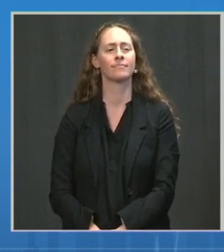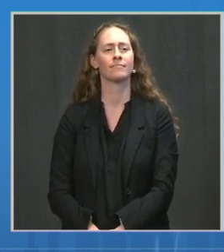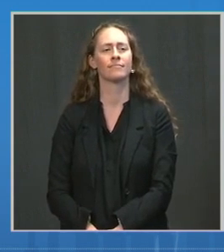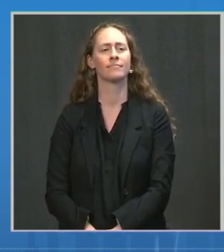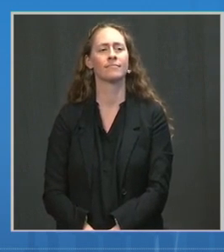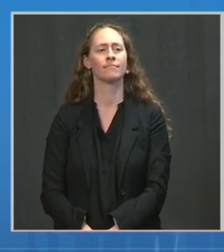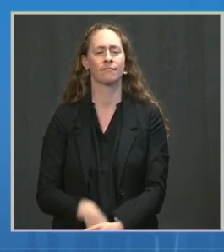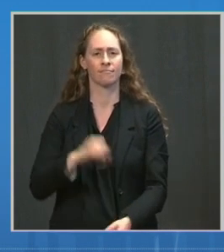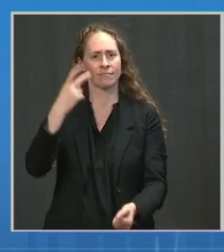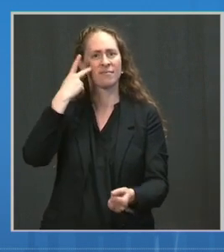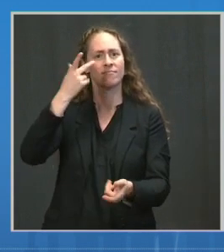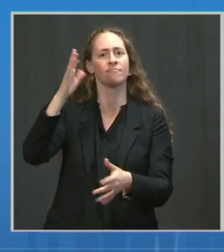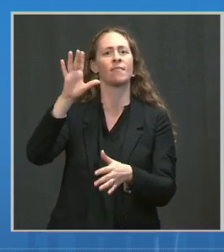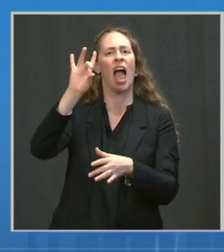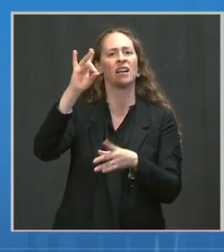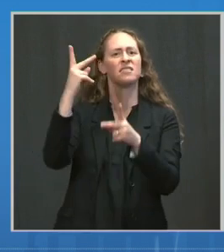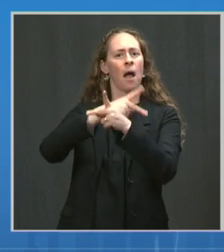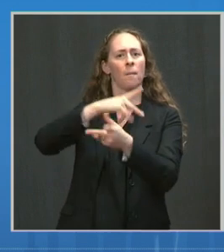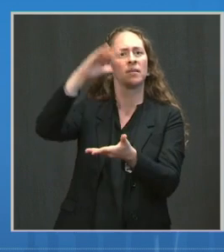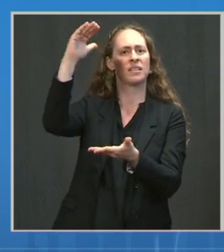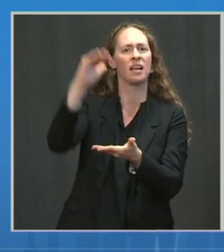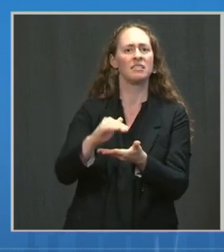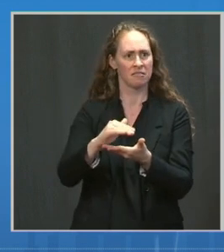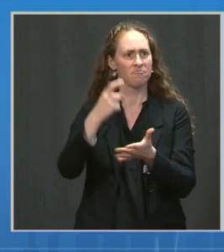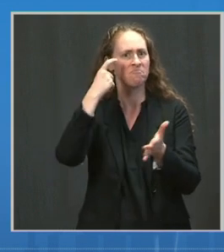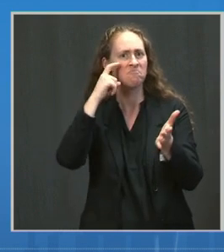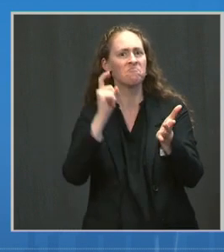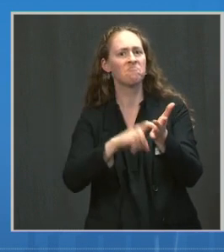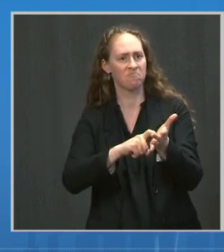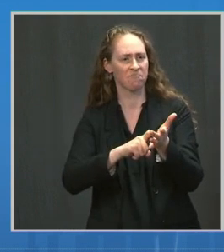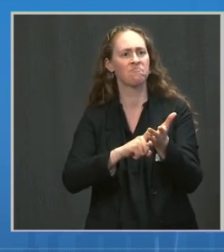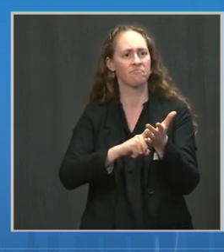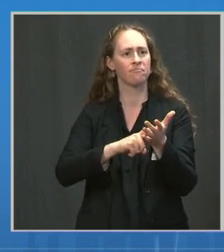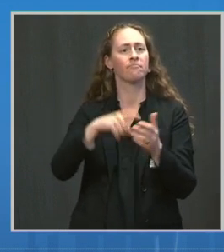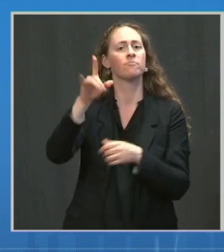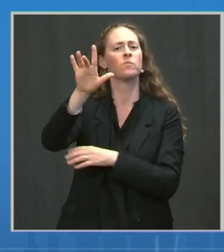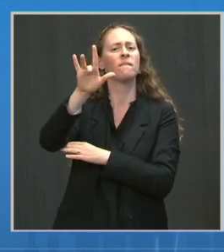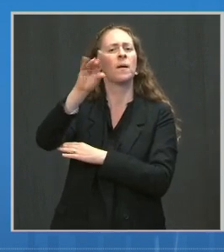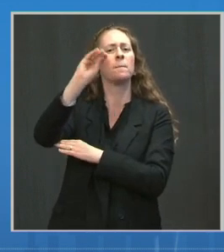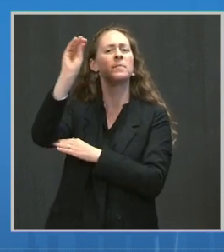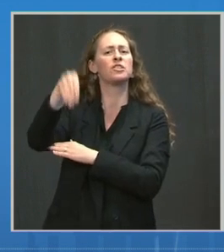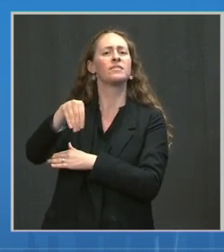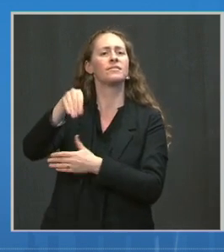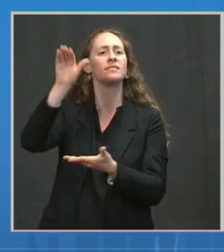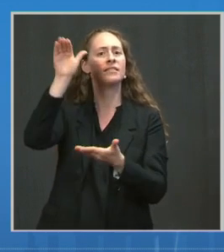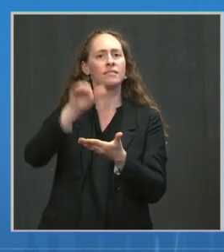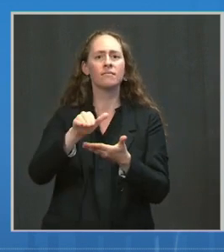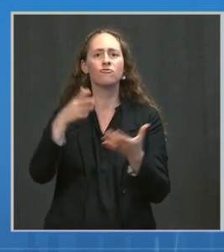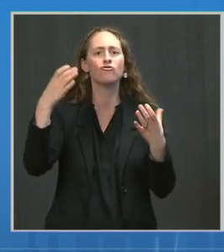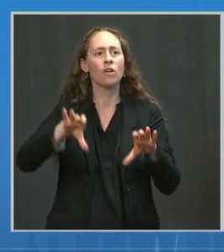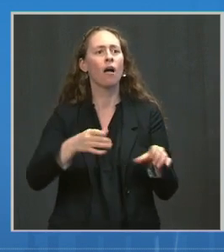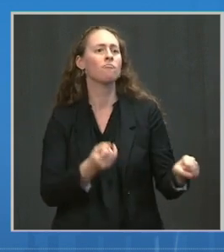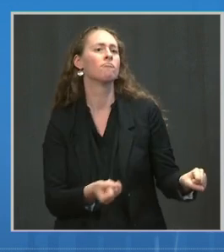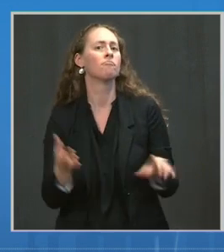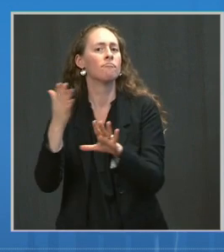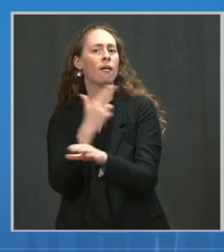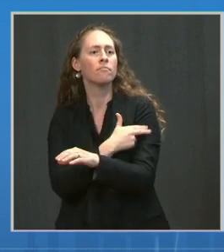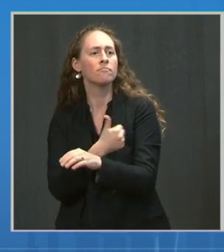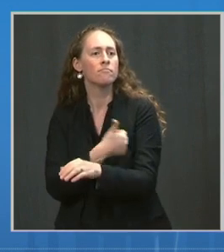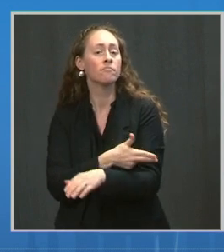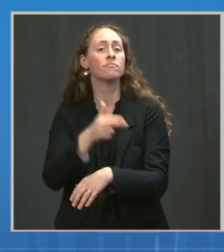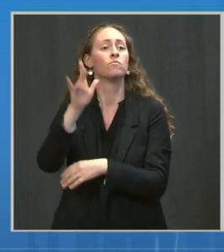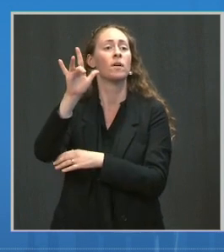25-fold reduction. And for death, 25-fold reduction. Let's move on now to breakthrough